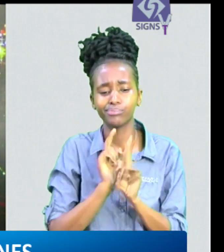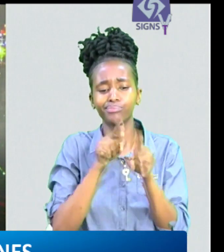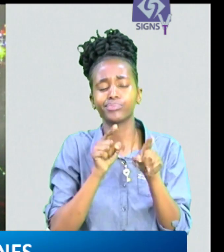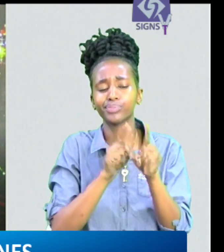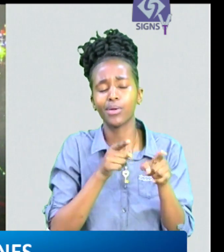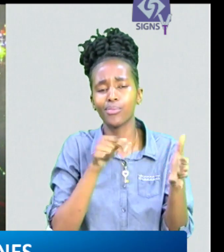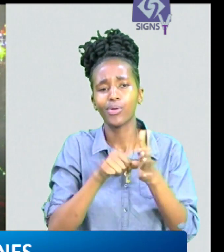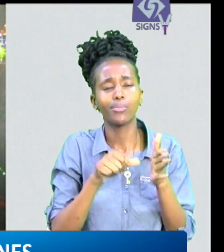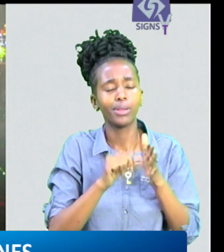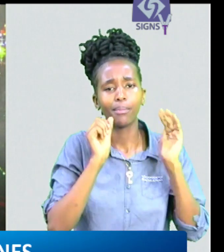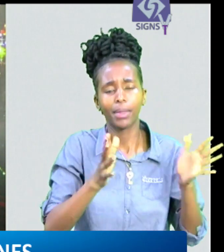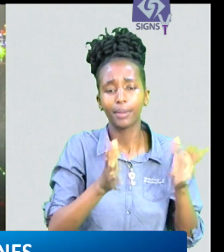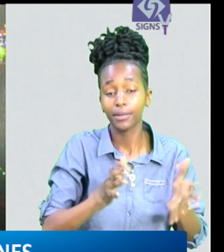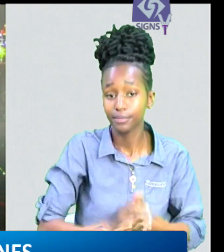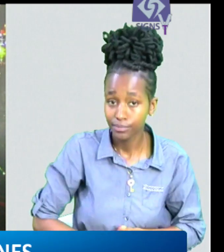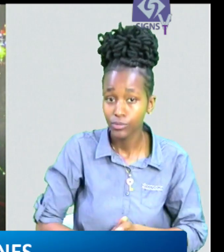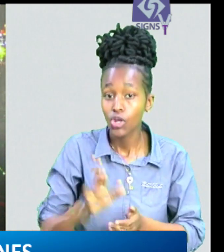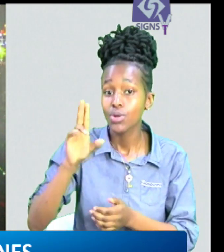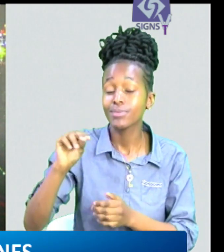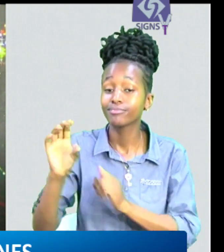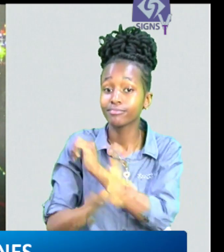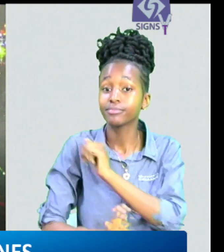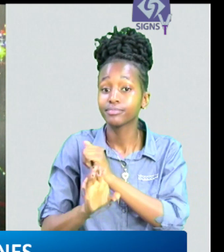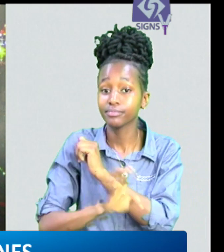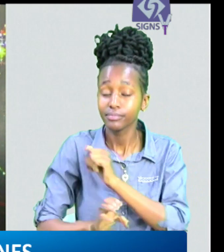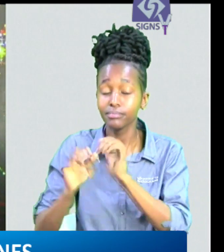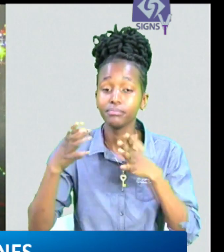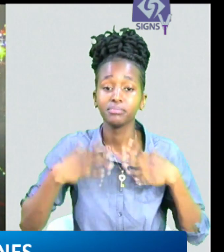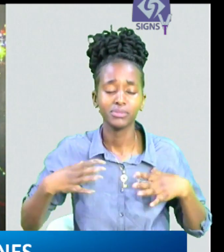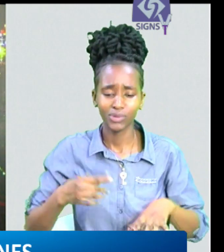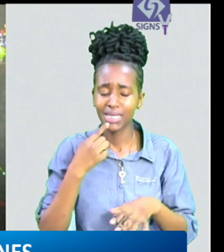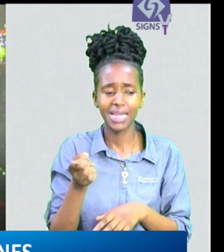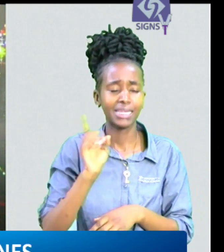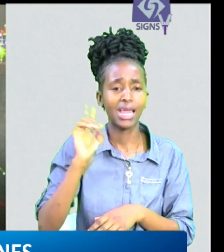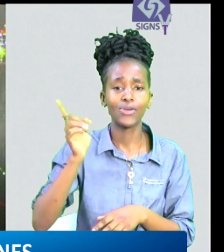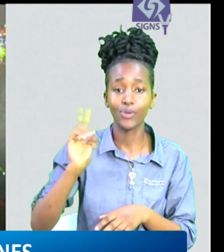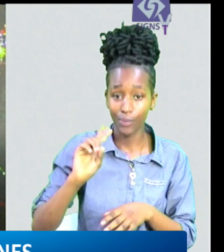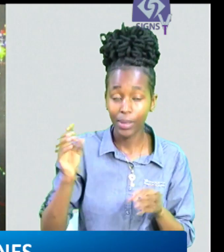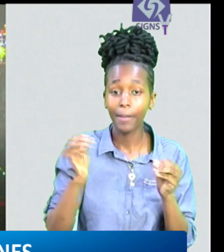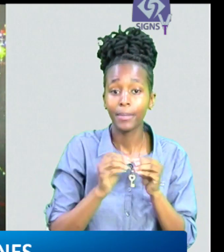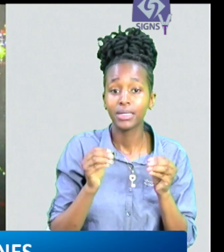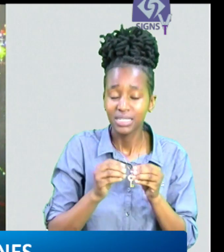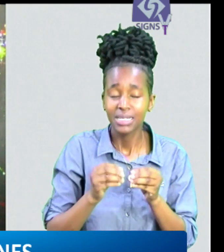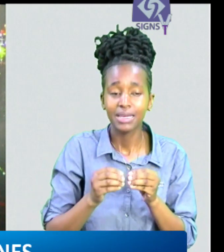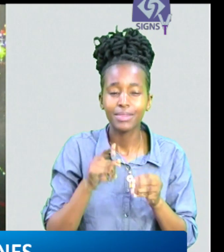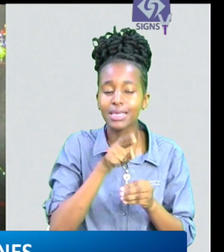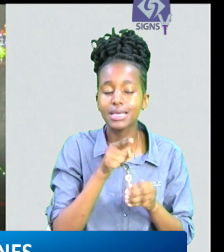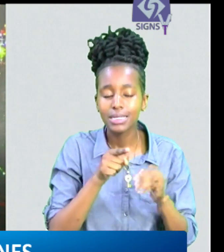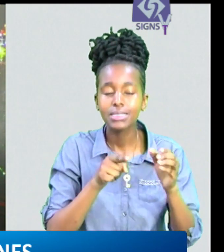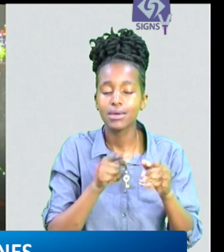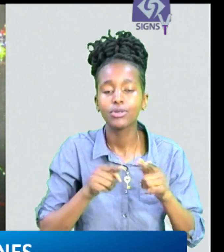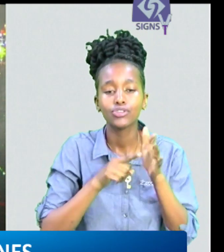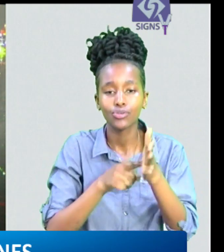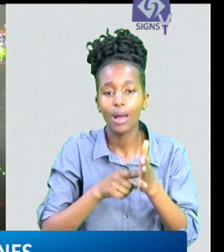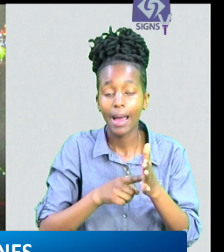-state actors have termed it as a missed opportunity now non-state actors have termed the adopted nairobi